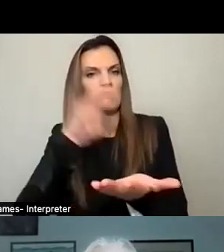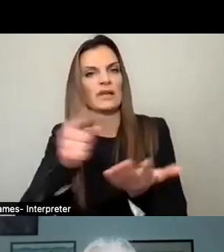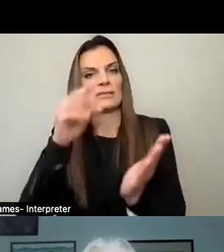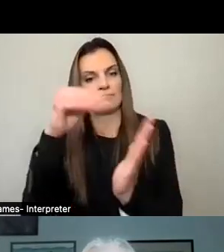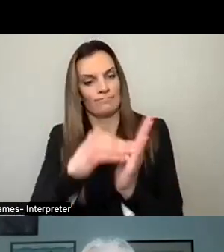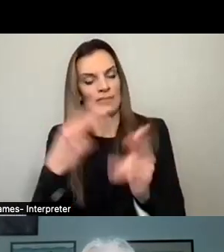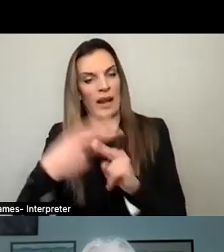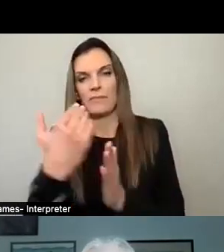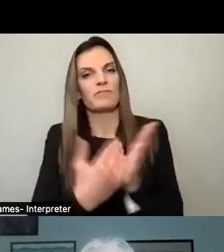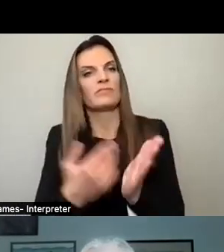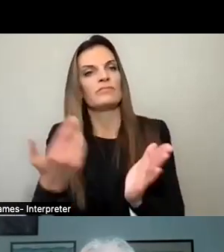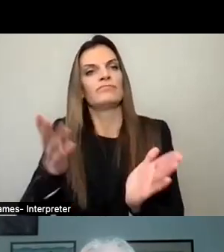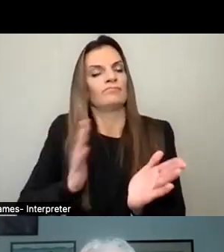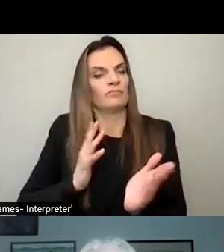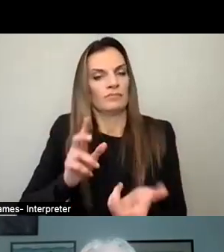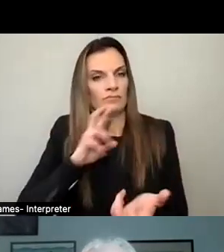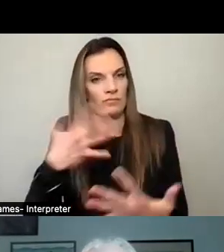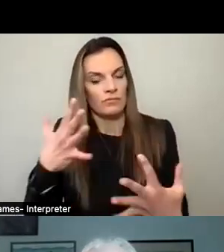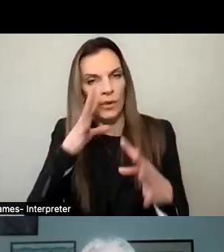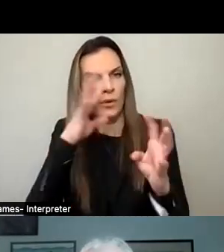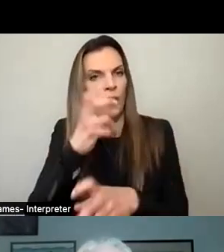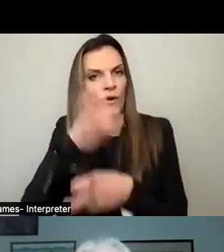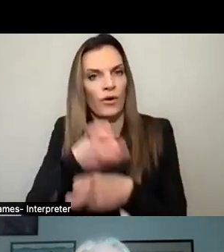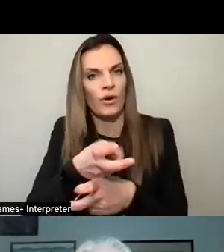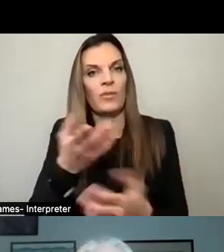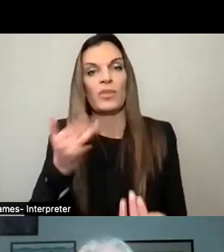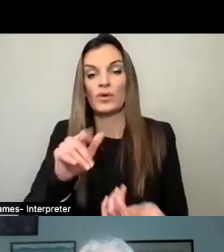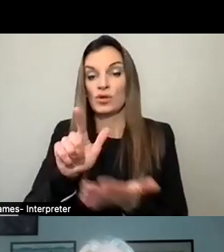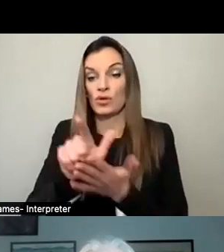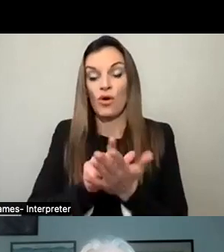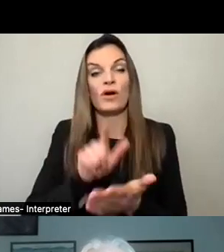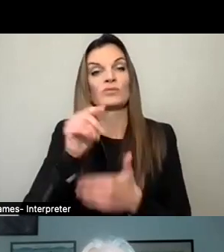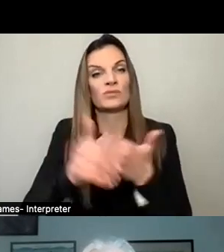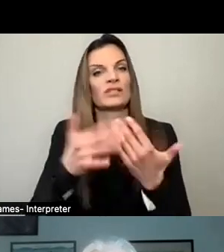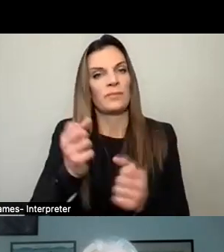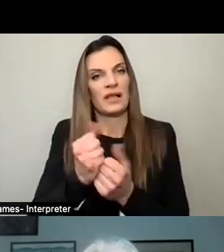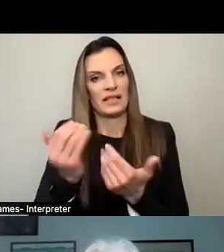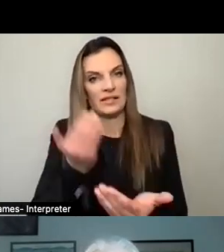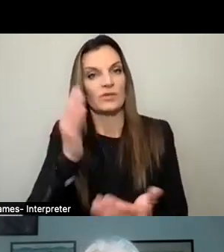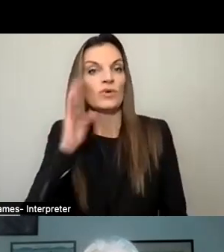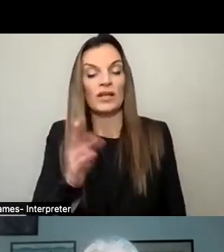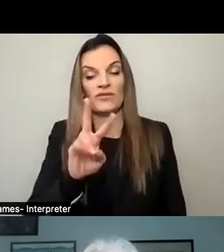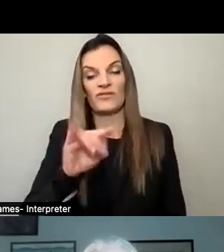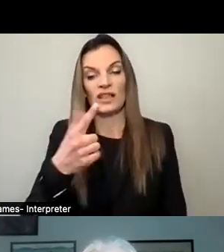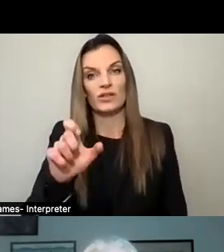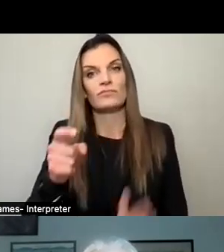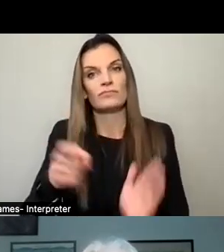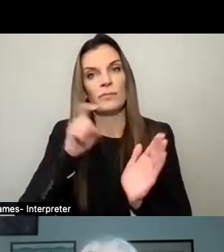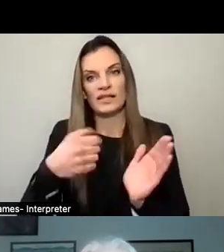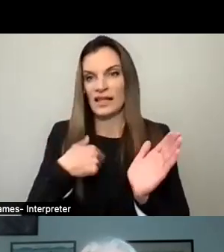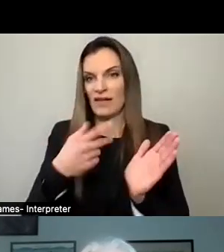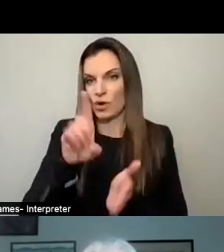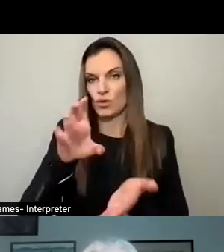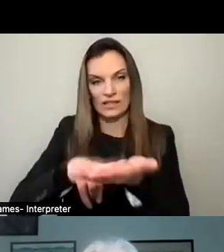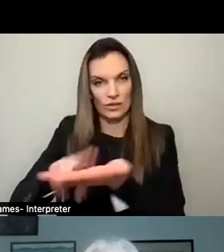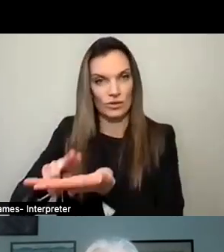Those laws and procedures were changed. That makes it really easy. Here in the village, you need 100 signatures of registered voters. As